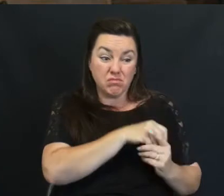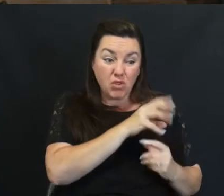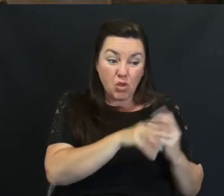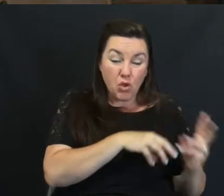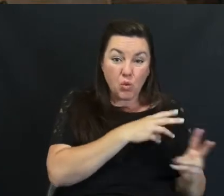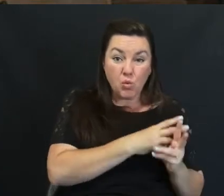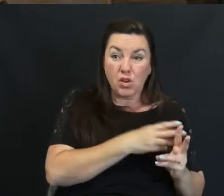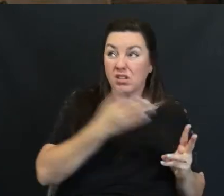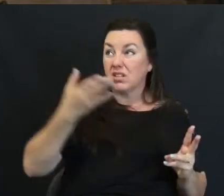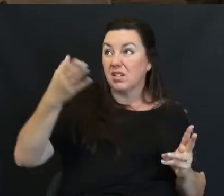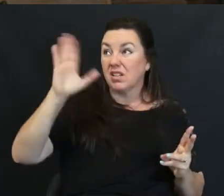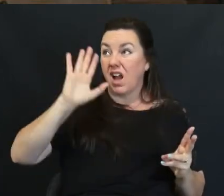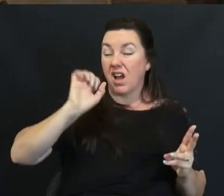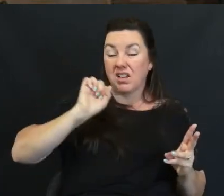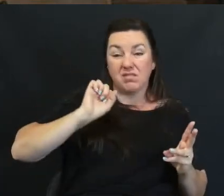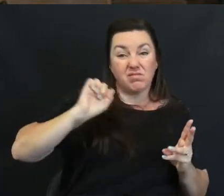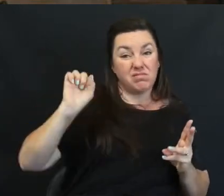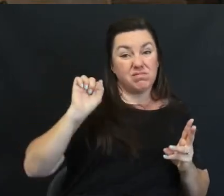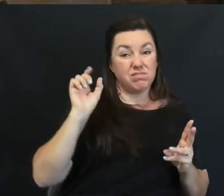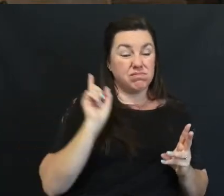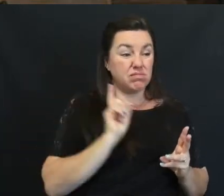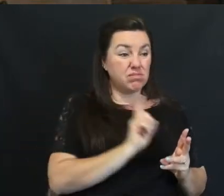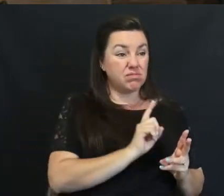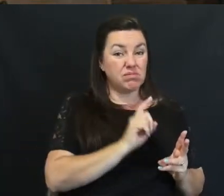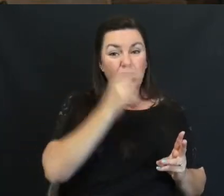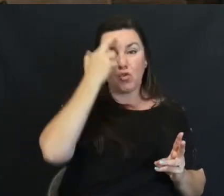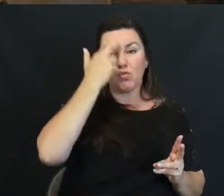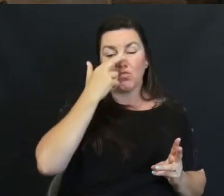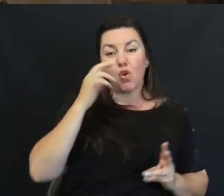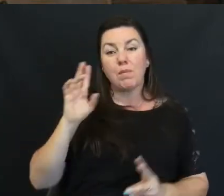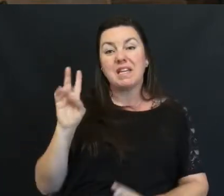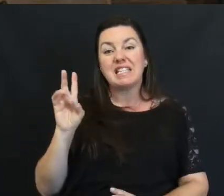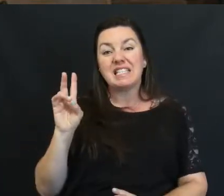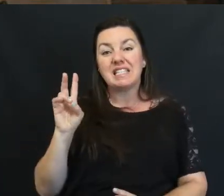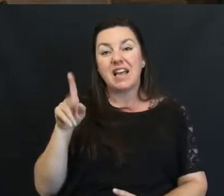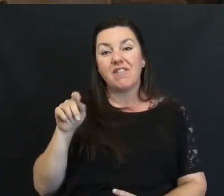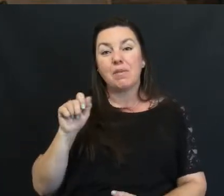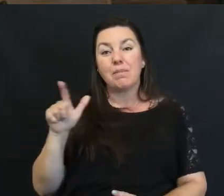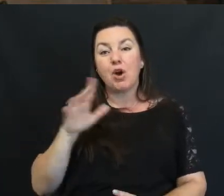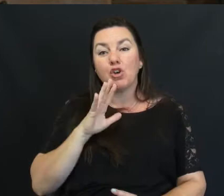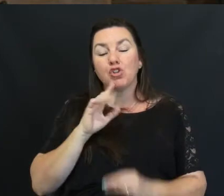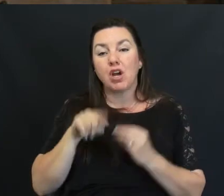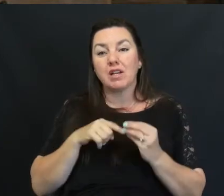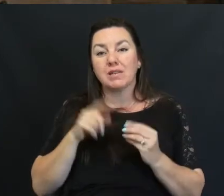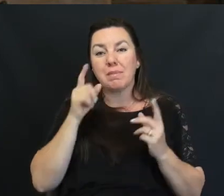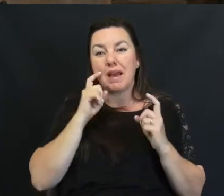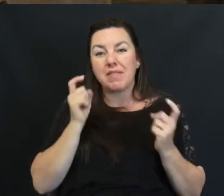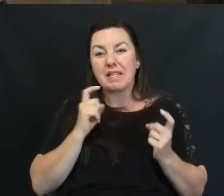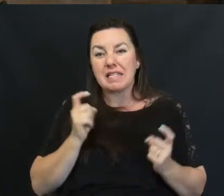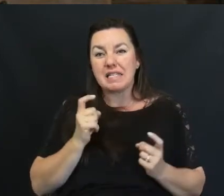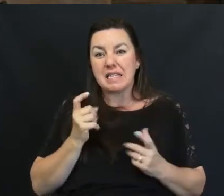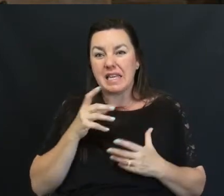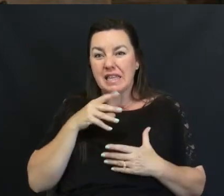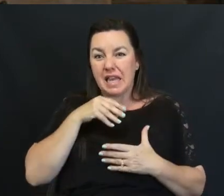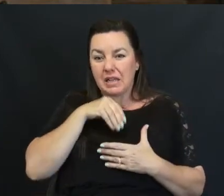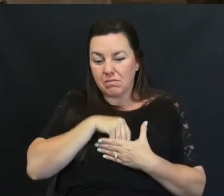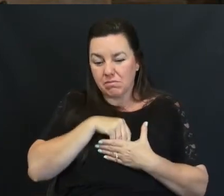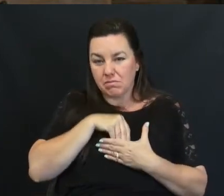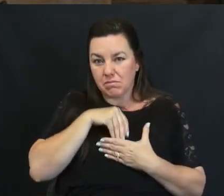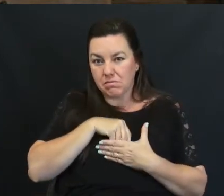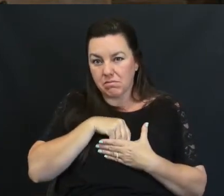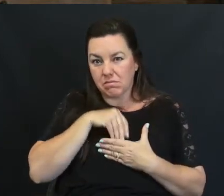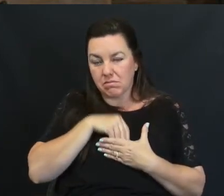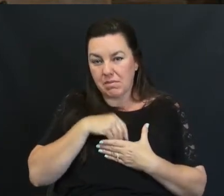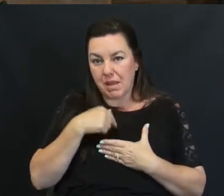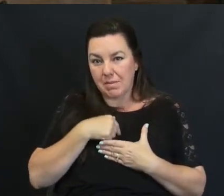my back On God In Romans 7 Paul talks about The sin that dwells In me Well